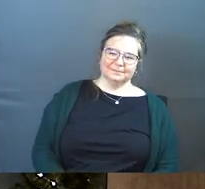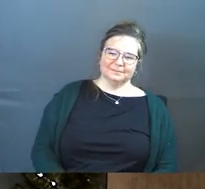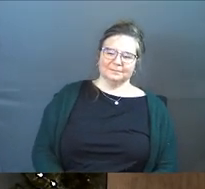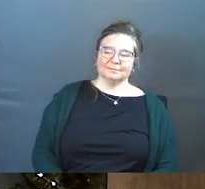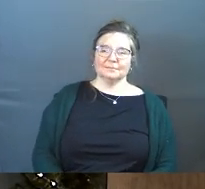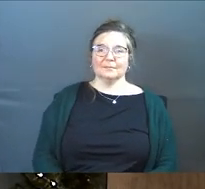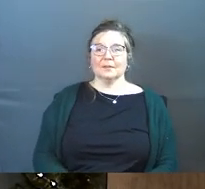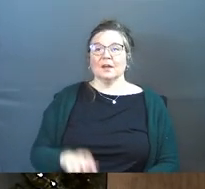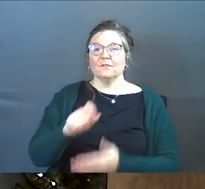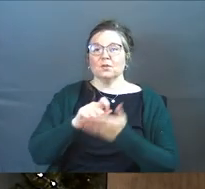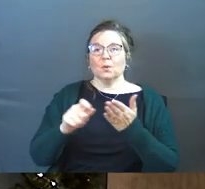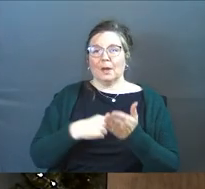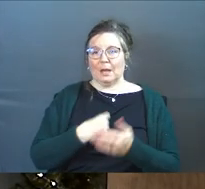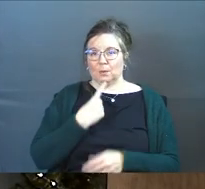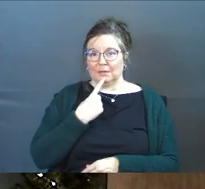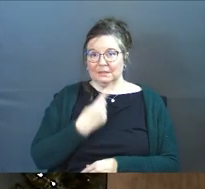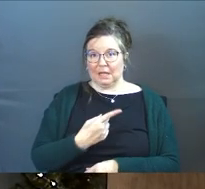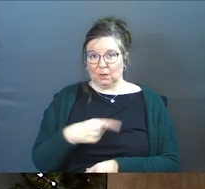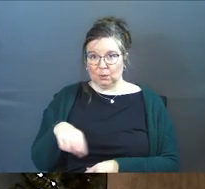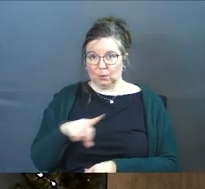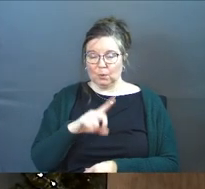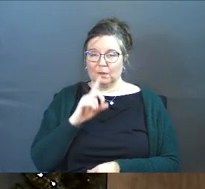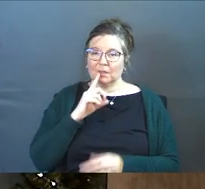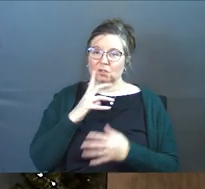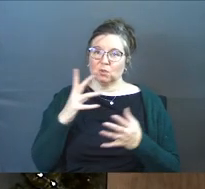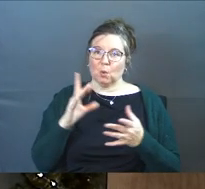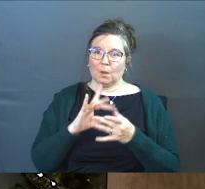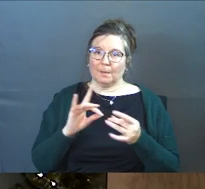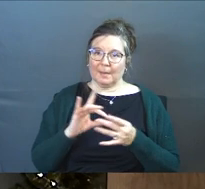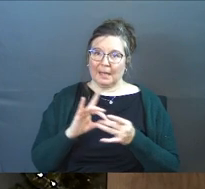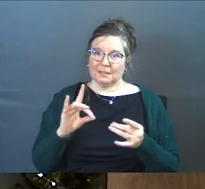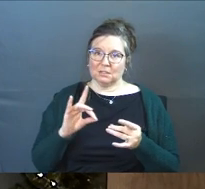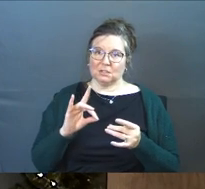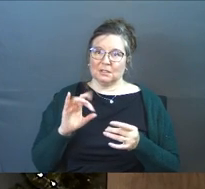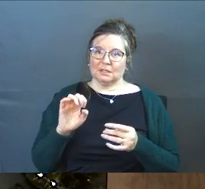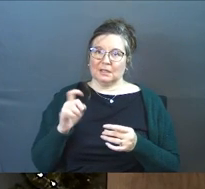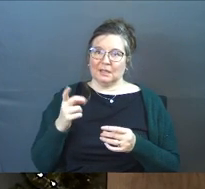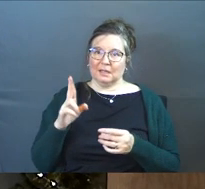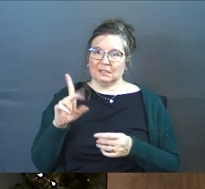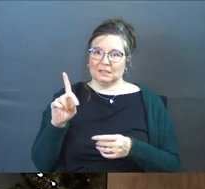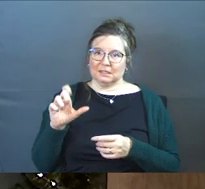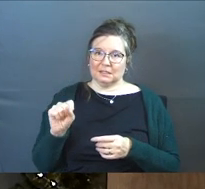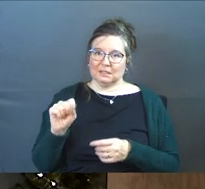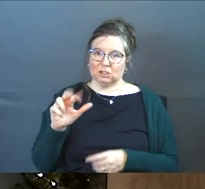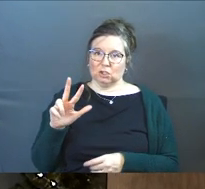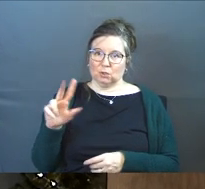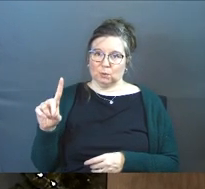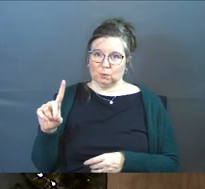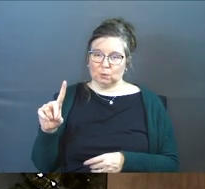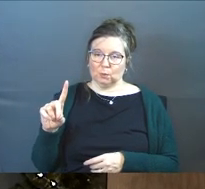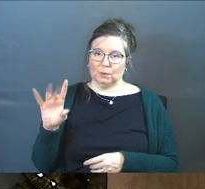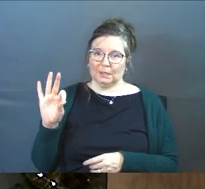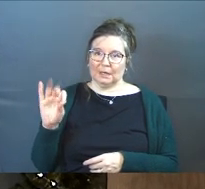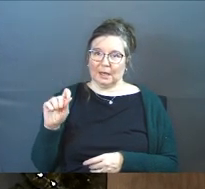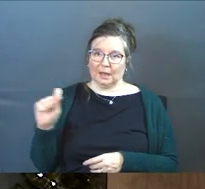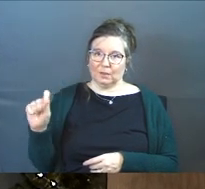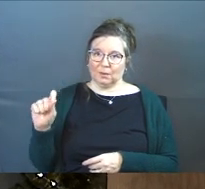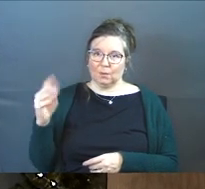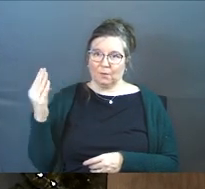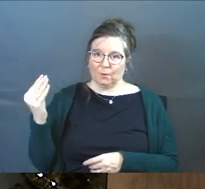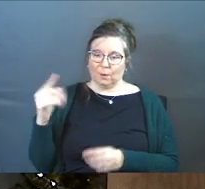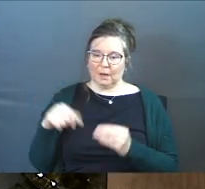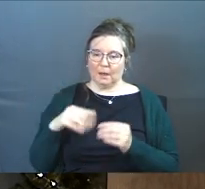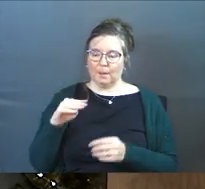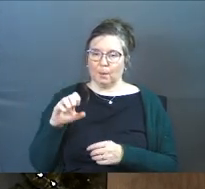for you note takers I will just tell you there's a whole passage in Exodus chapter 32 9 through 14